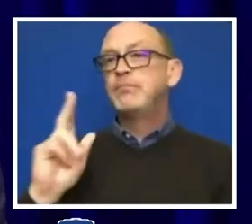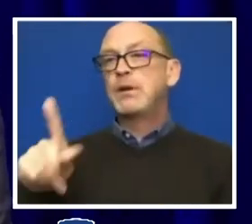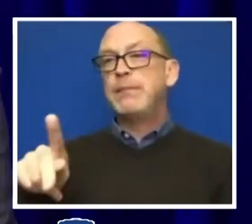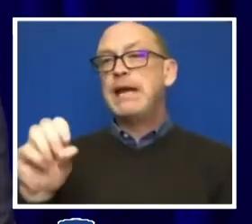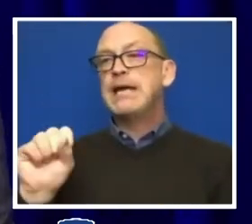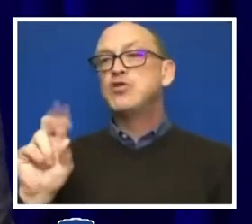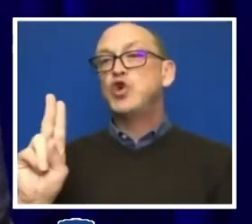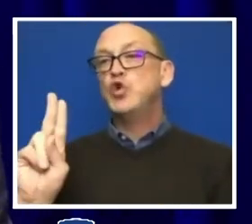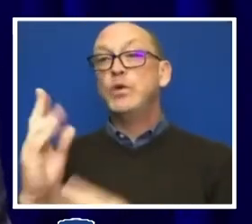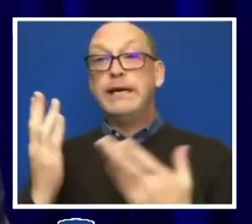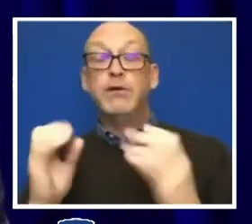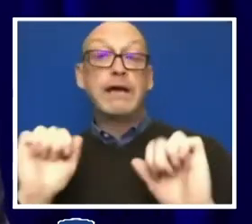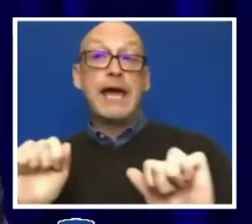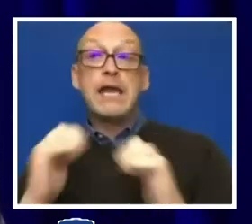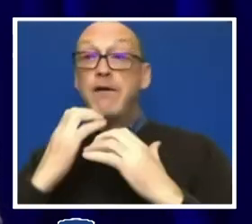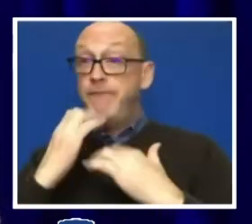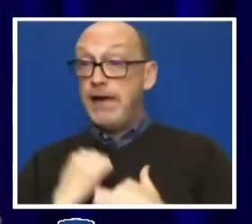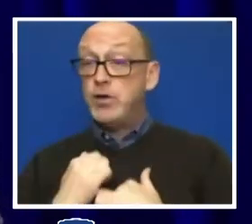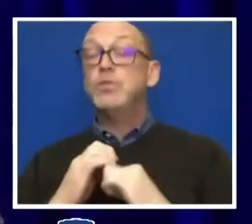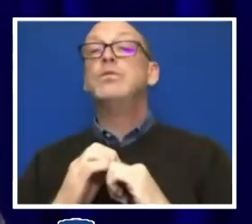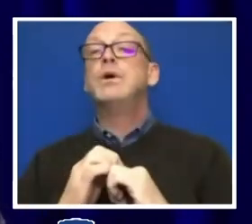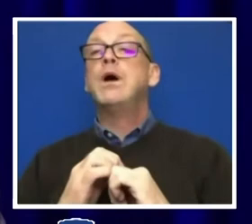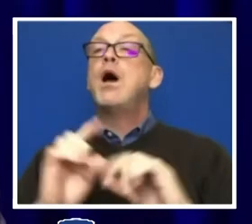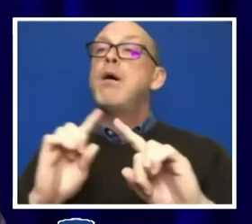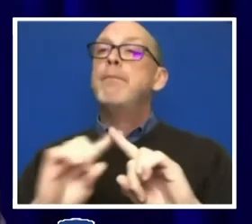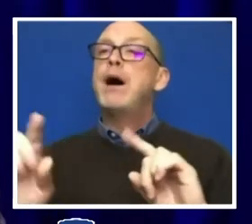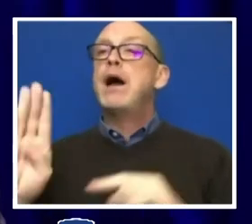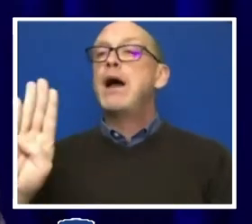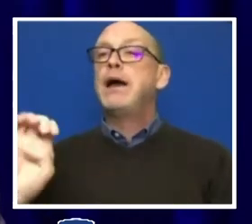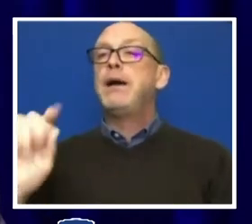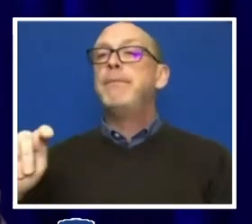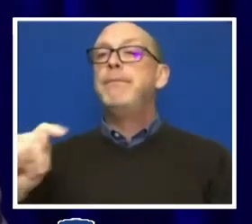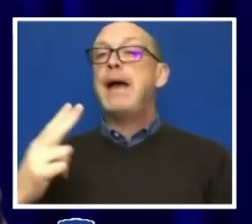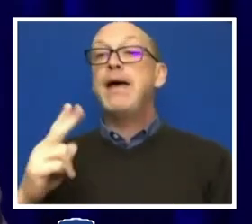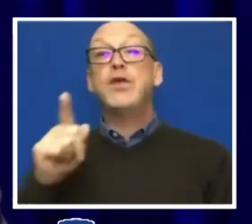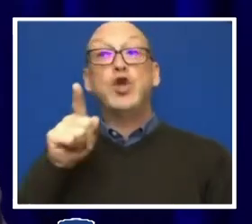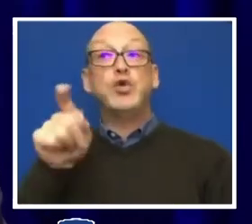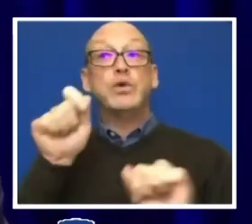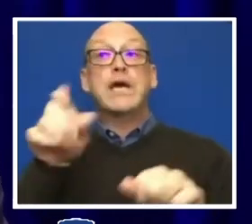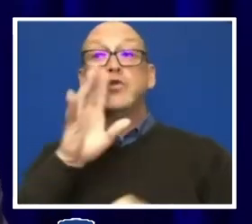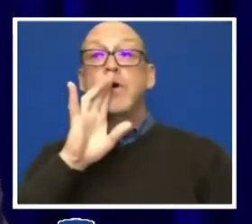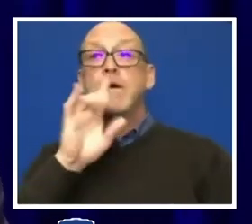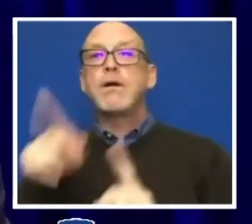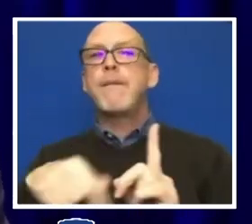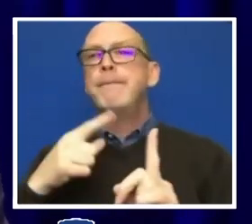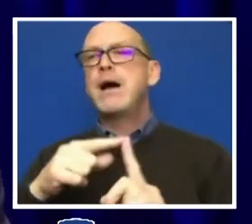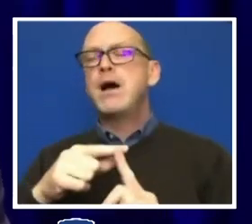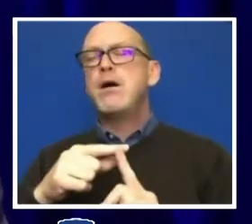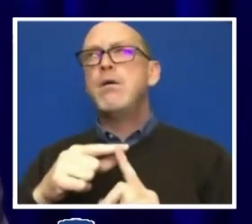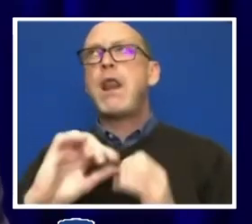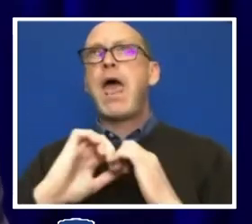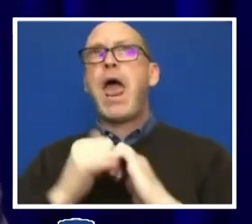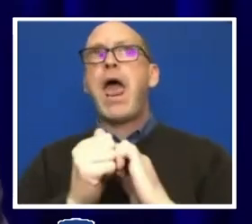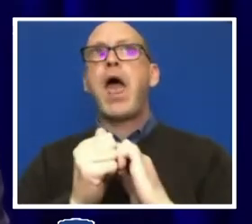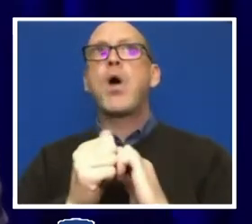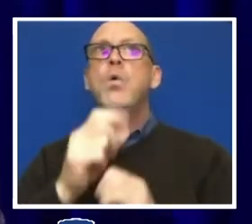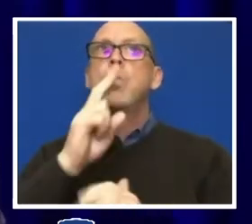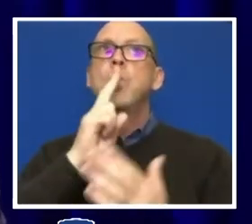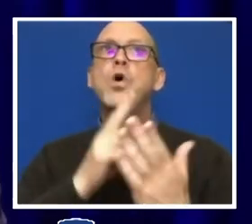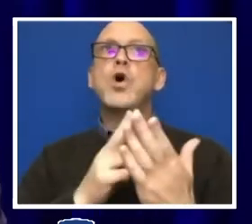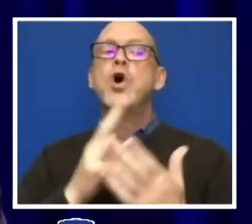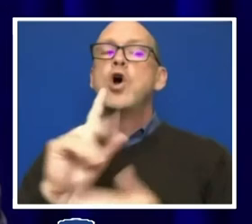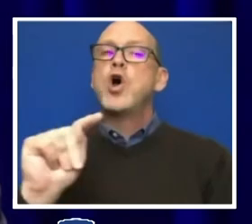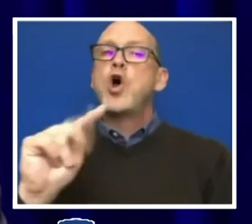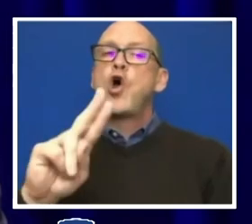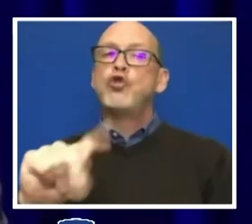could be of value. But, Beth, perhaps you could talk a little bit about how a truth and reconciliation